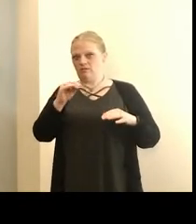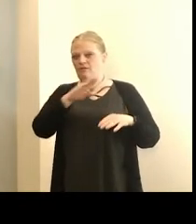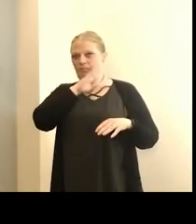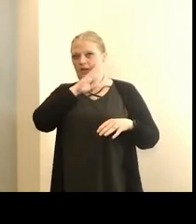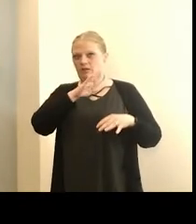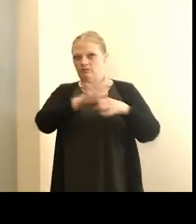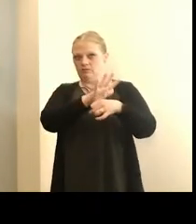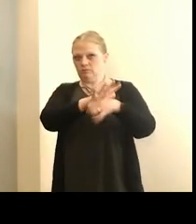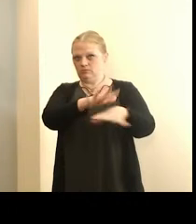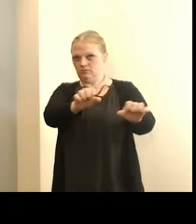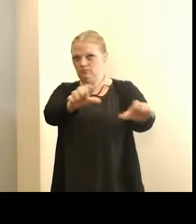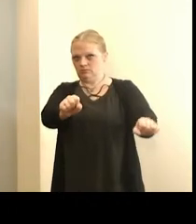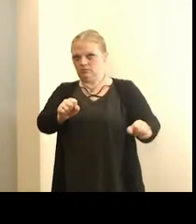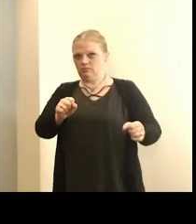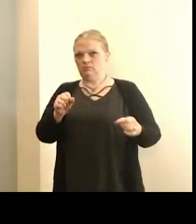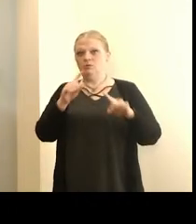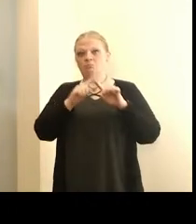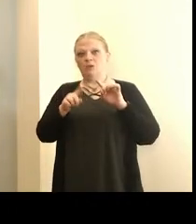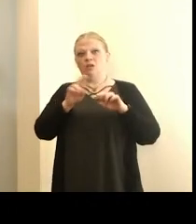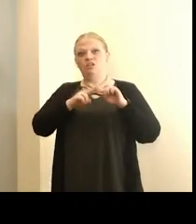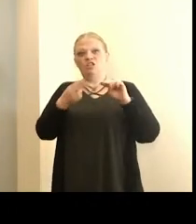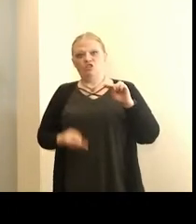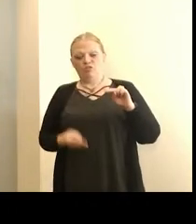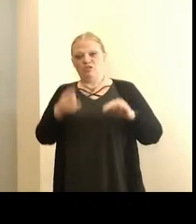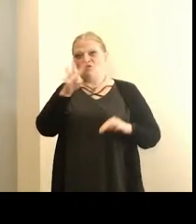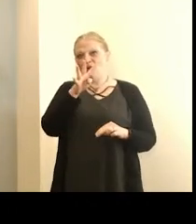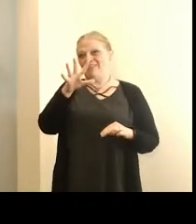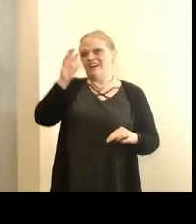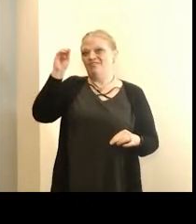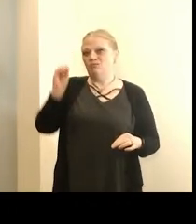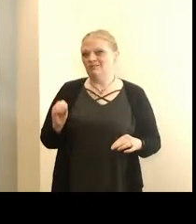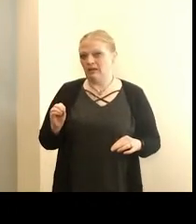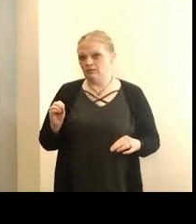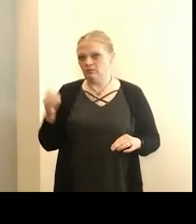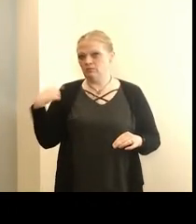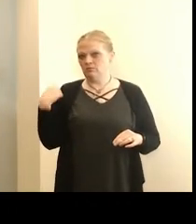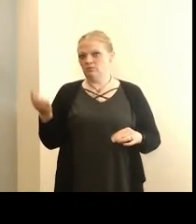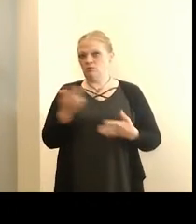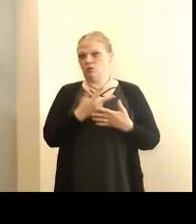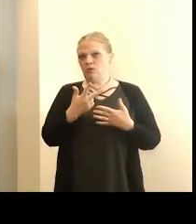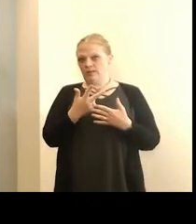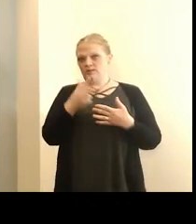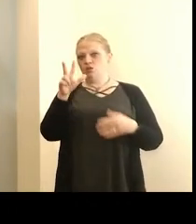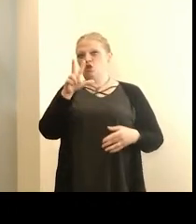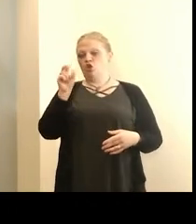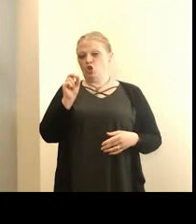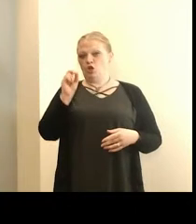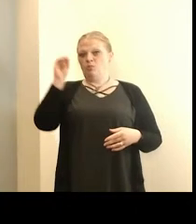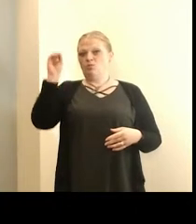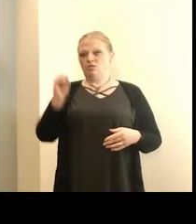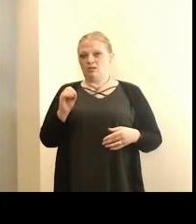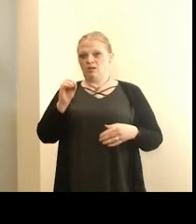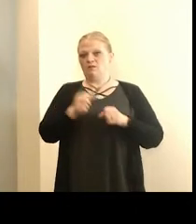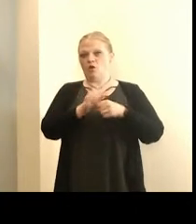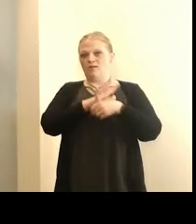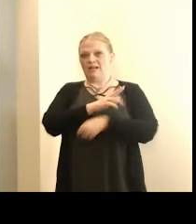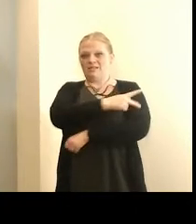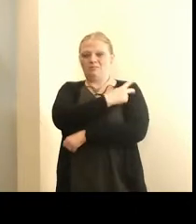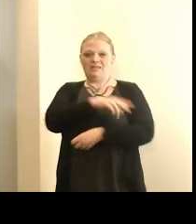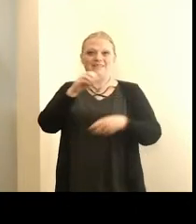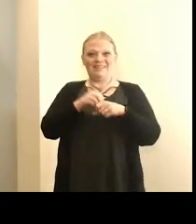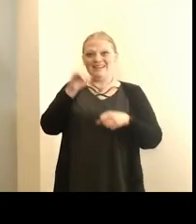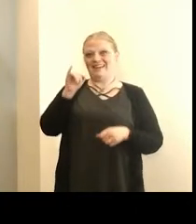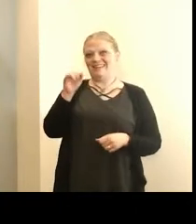COVID-19 hospitalizations have decreased by 45% in the last three weeks. 30% of the COVID-19 patients are in the